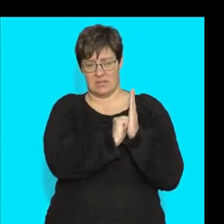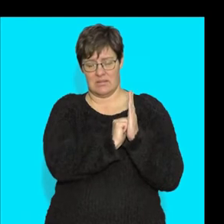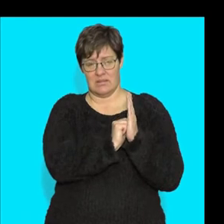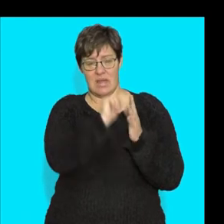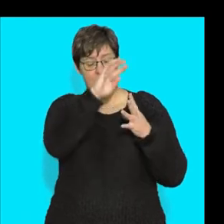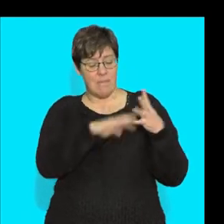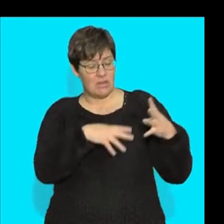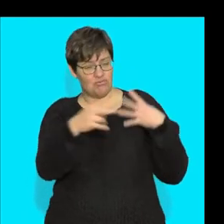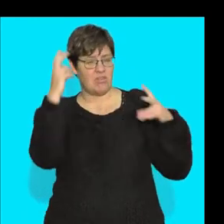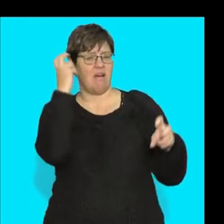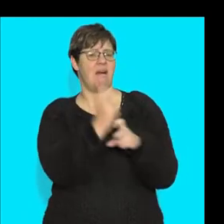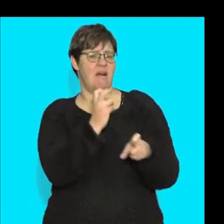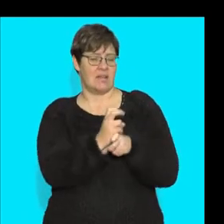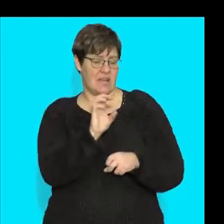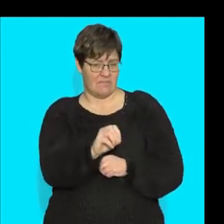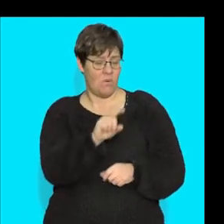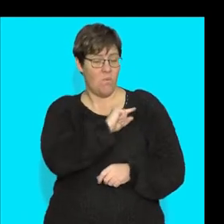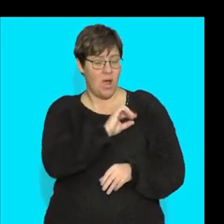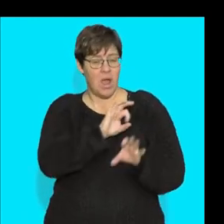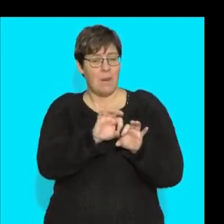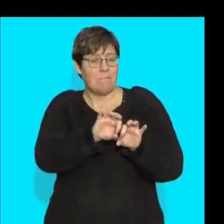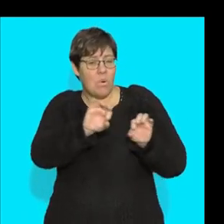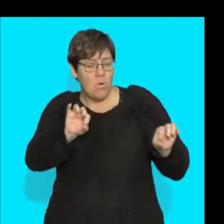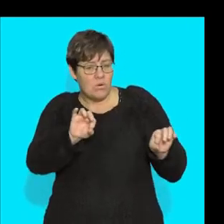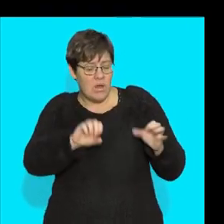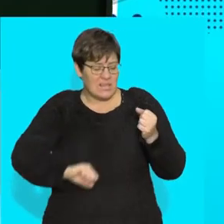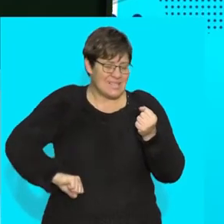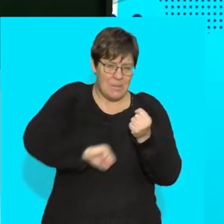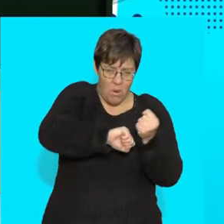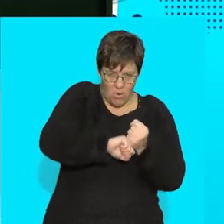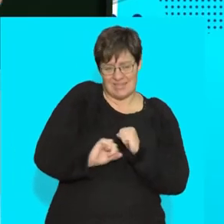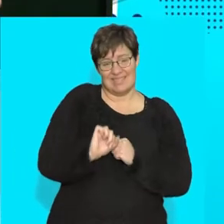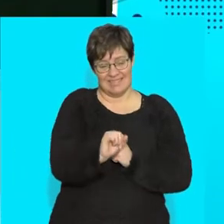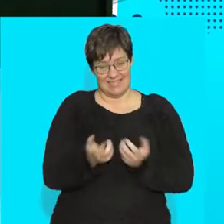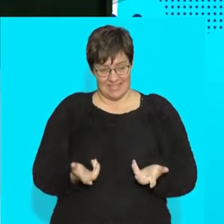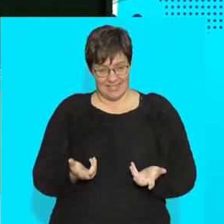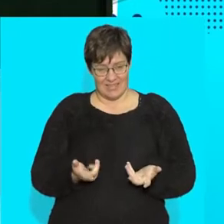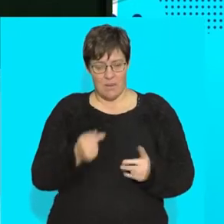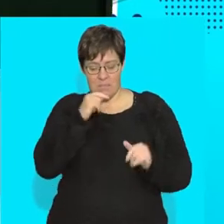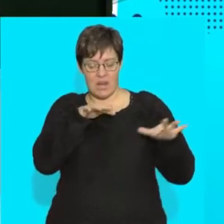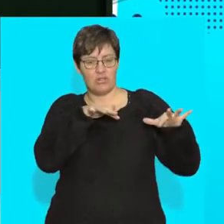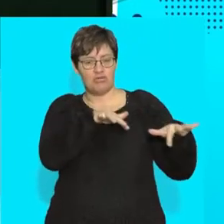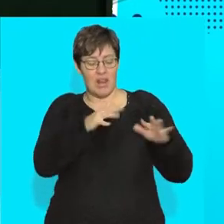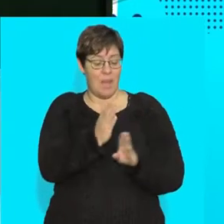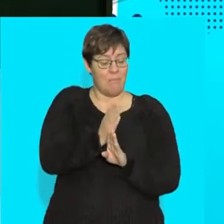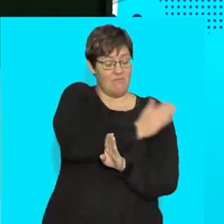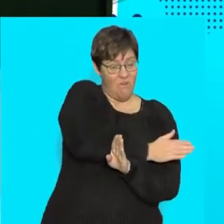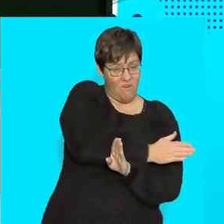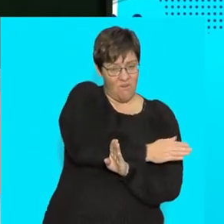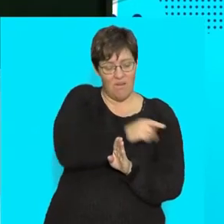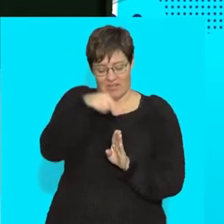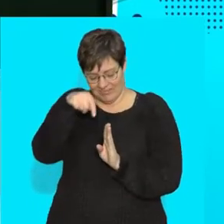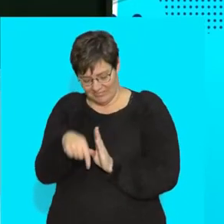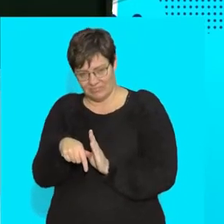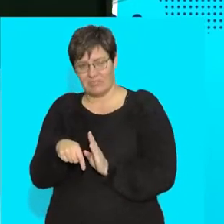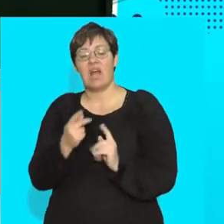really, really hard because bone's function is support. So instead of using jelly, like I did in my previous one,